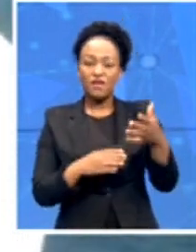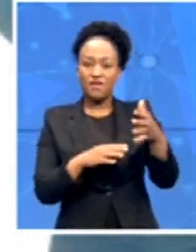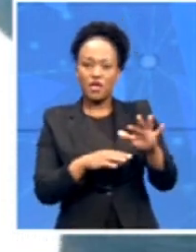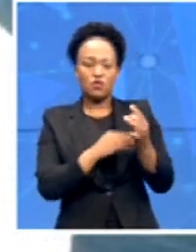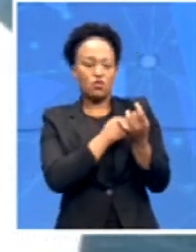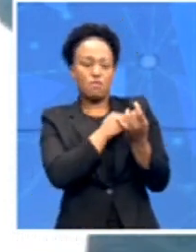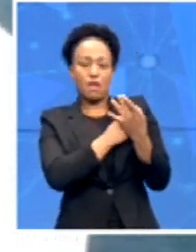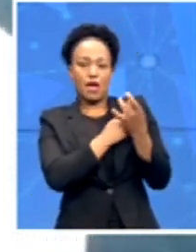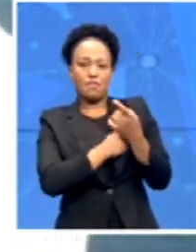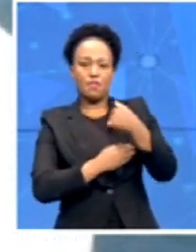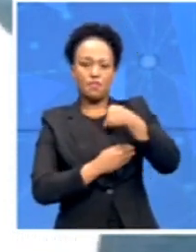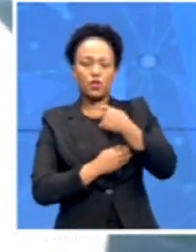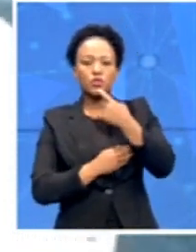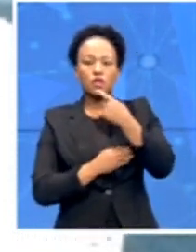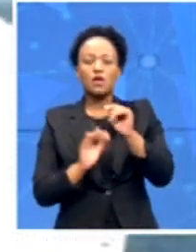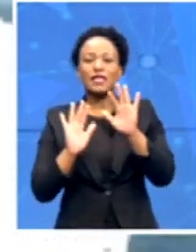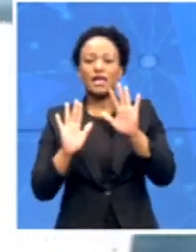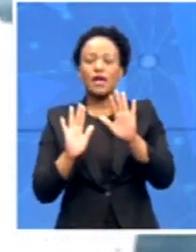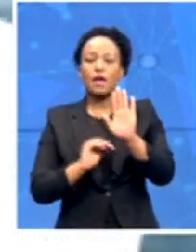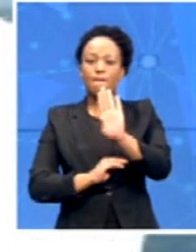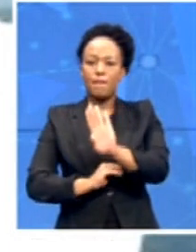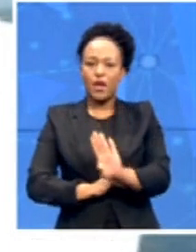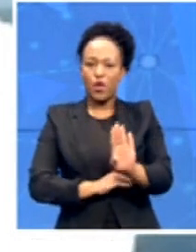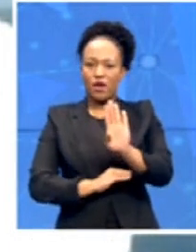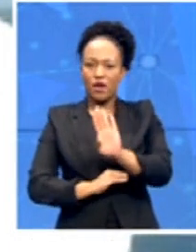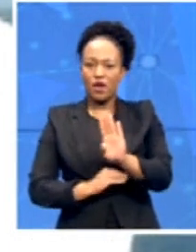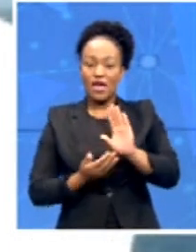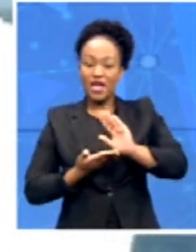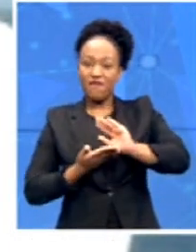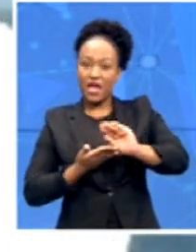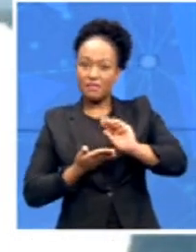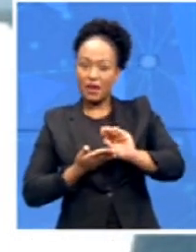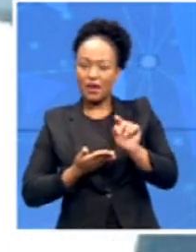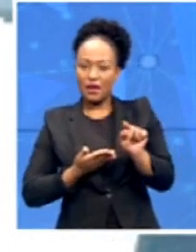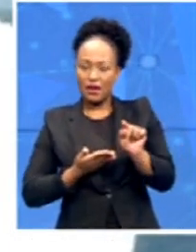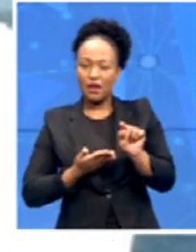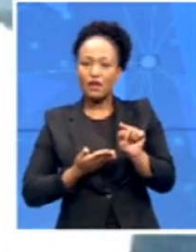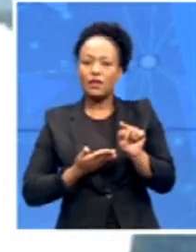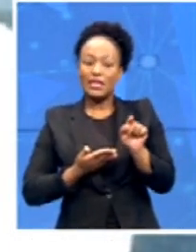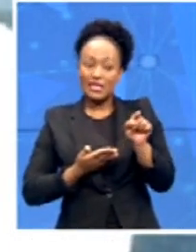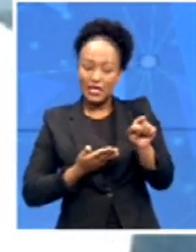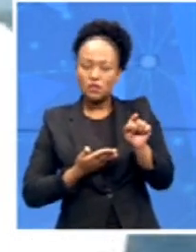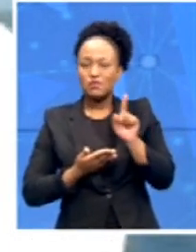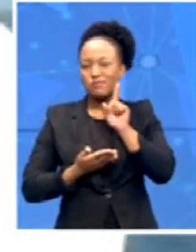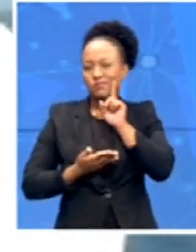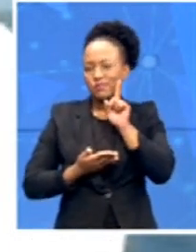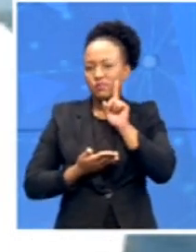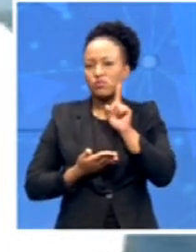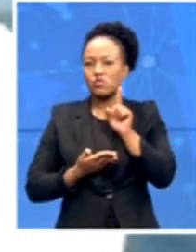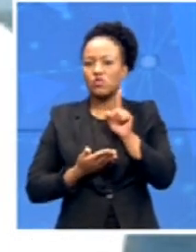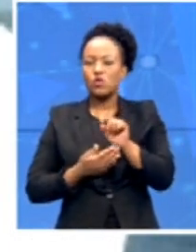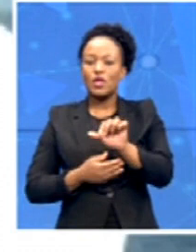in capital investment which immediately looks at the outcome of about six thousand jobs naturally